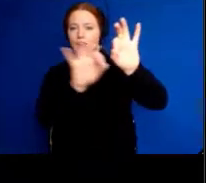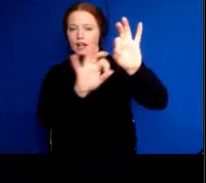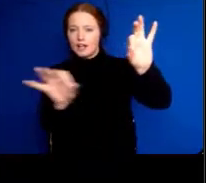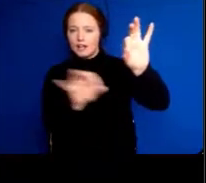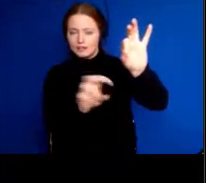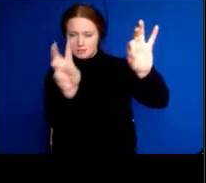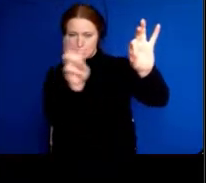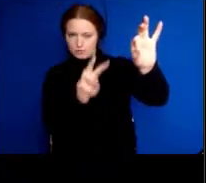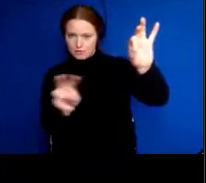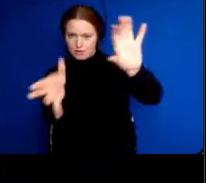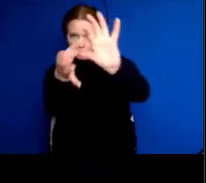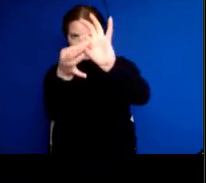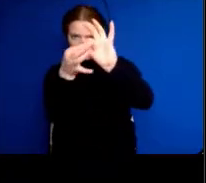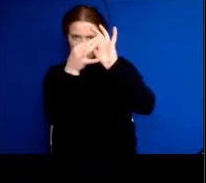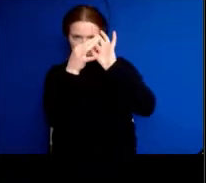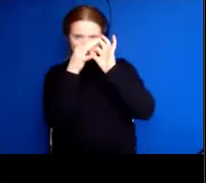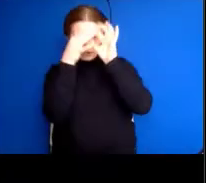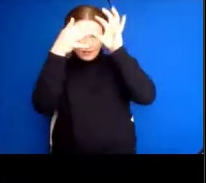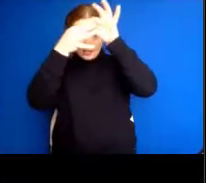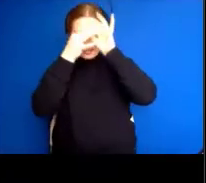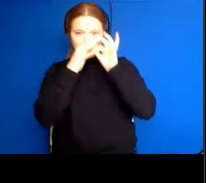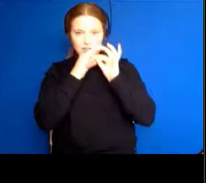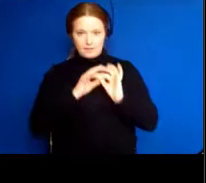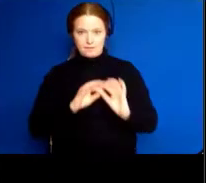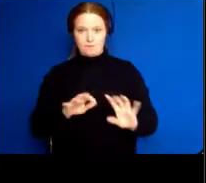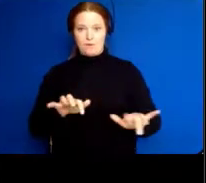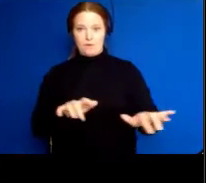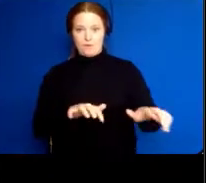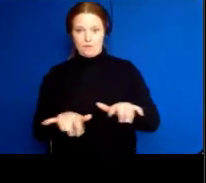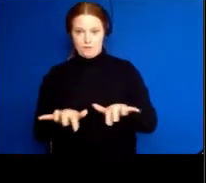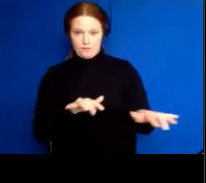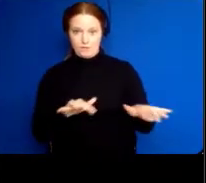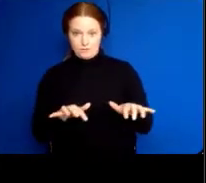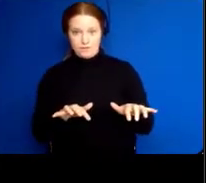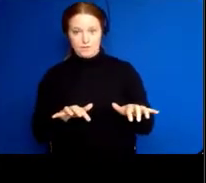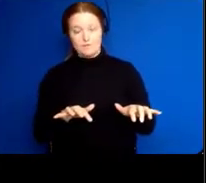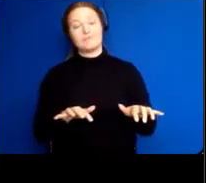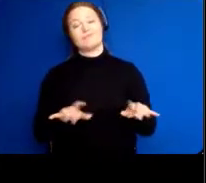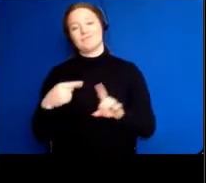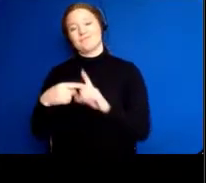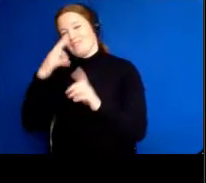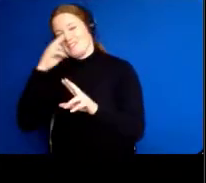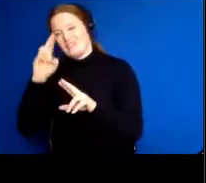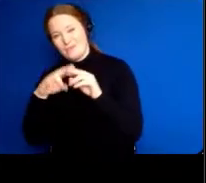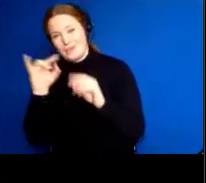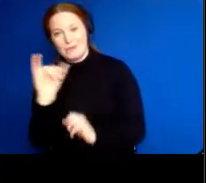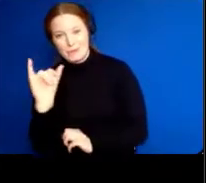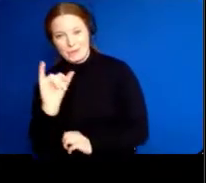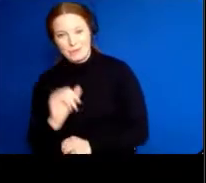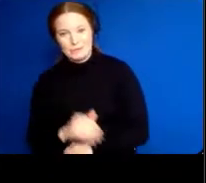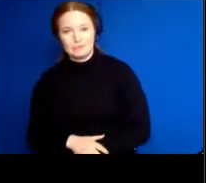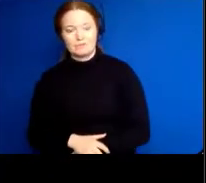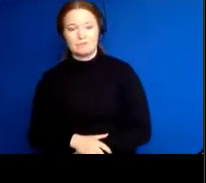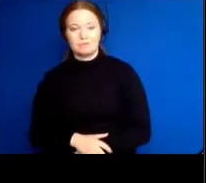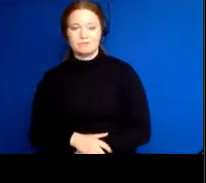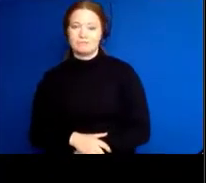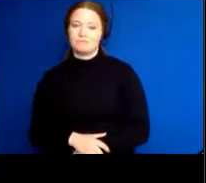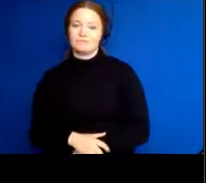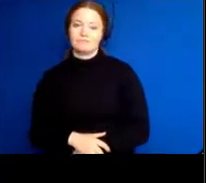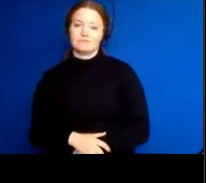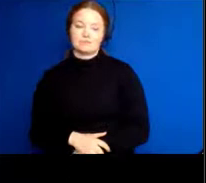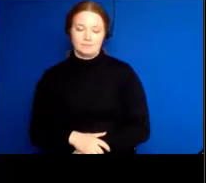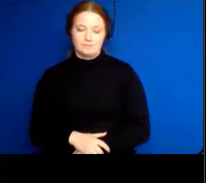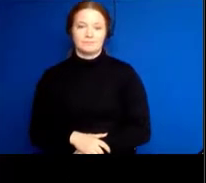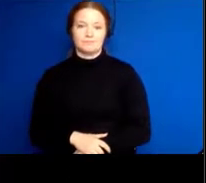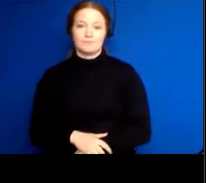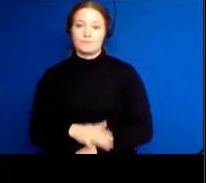together like a really well oiled machine. Plus, it's fun. So it does have positive effects on memory and attention and